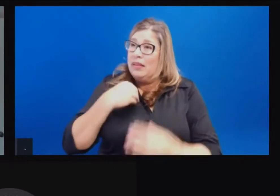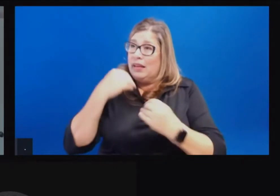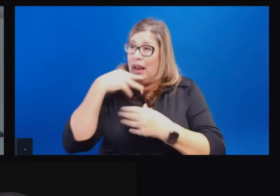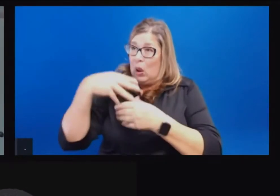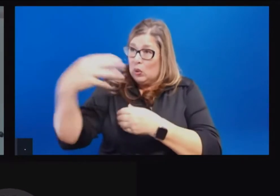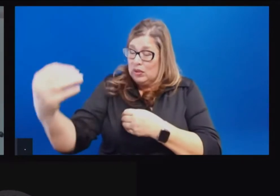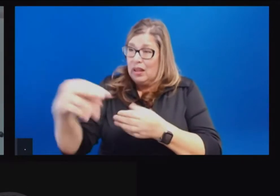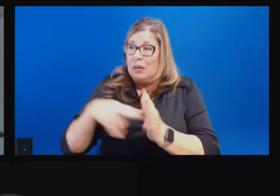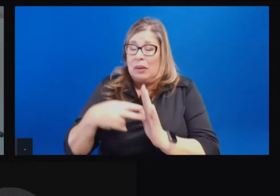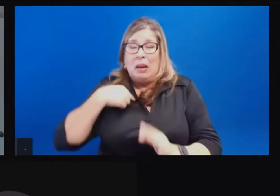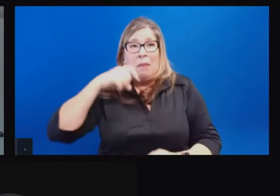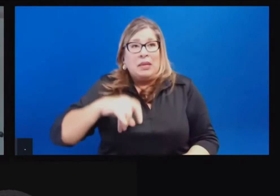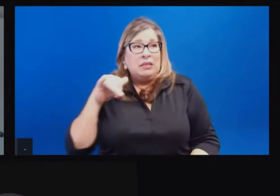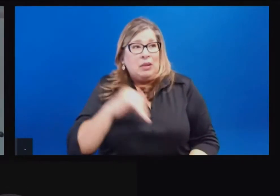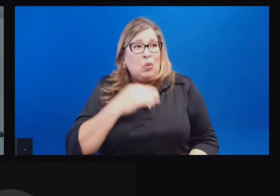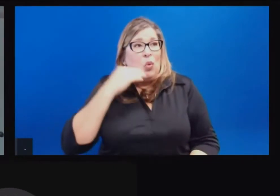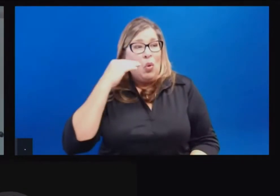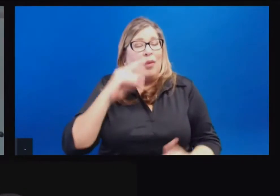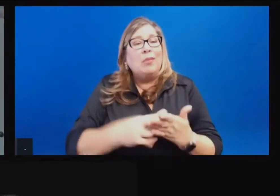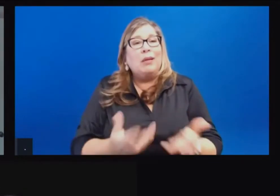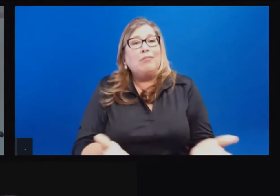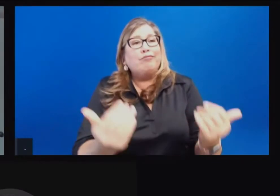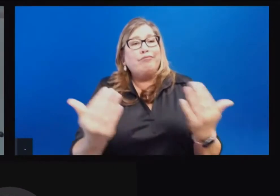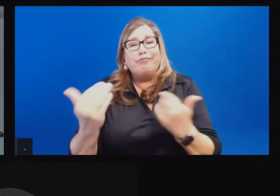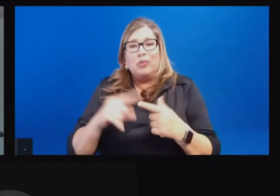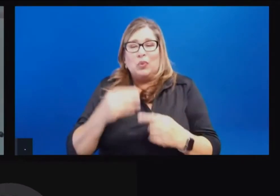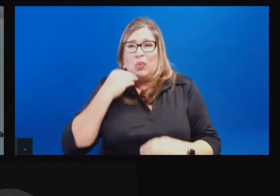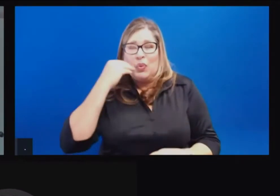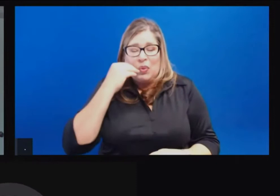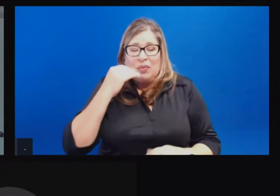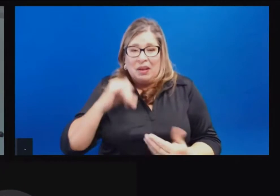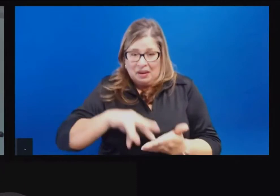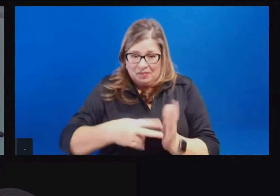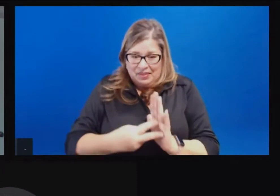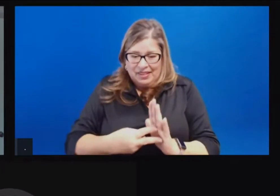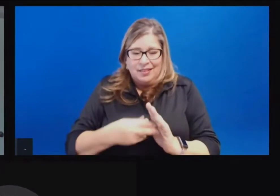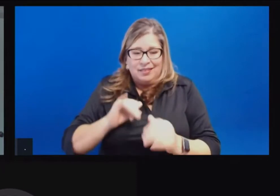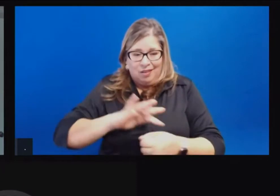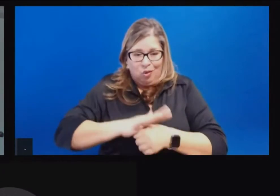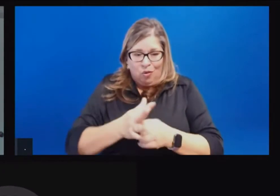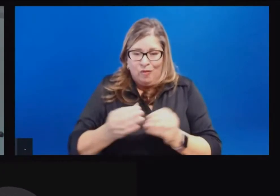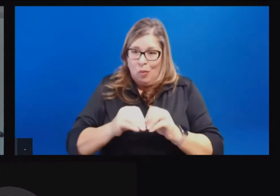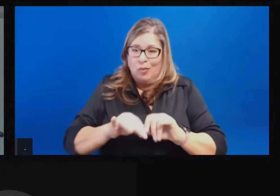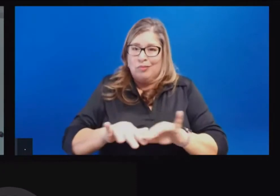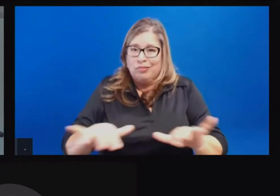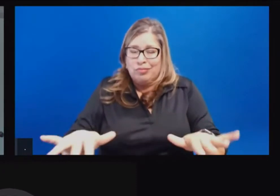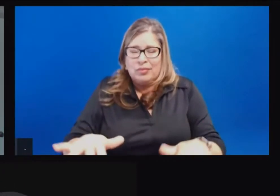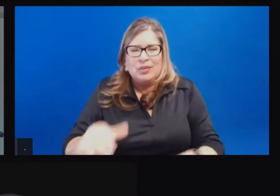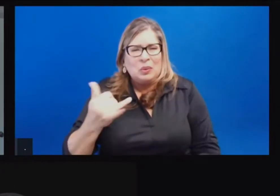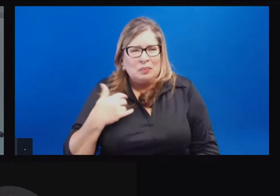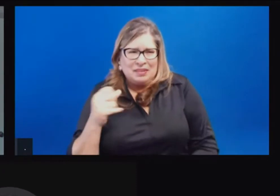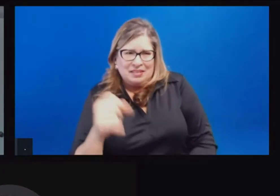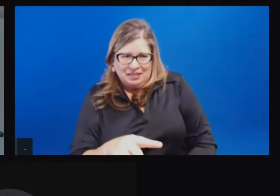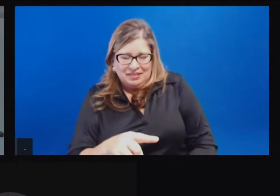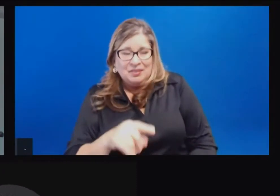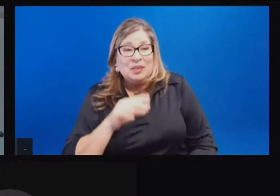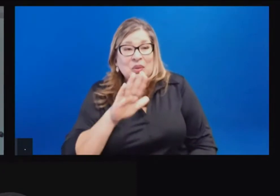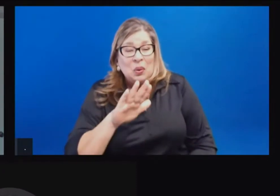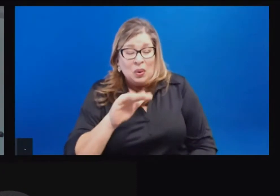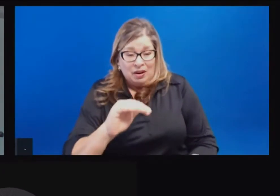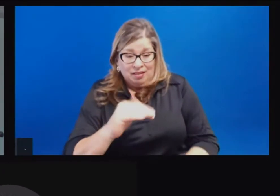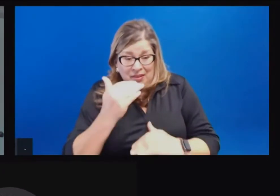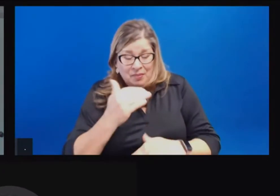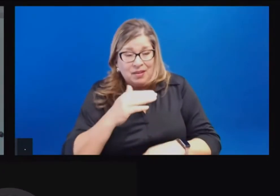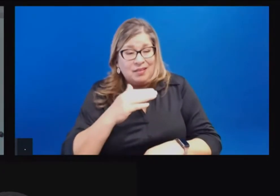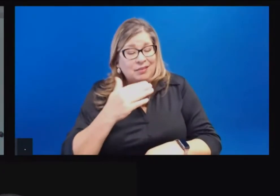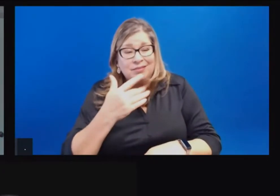even after the stay-at-home order was imposed. Can you respond to these questions? Was your previous ban on outdoor dining and the rest of the stay-at-home